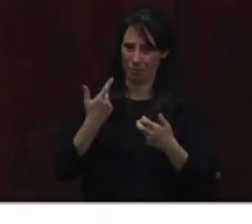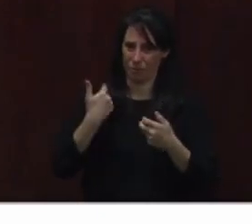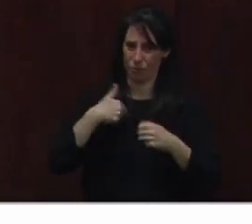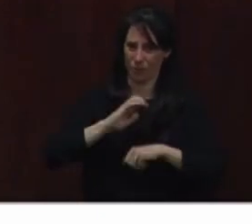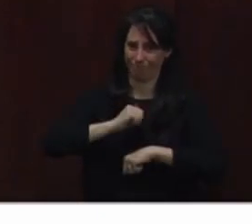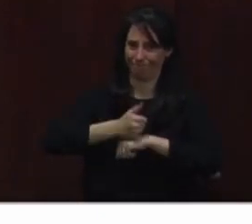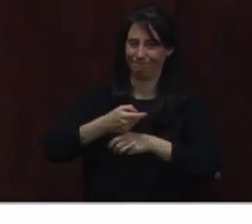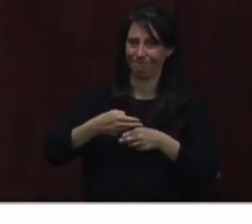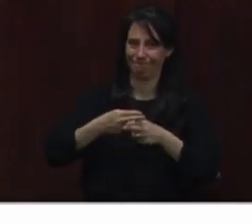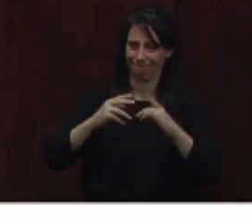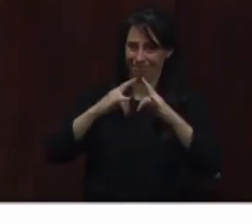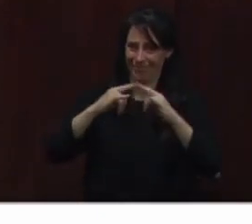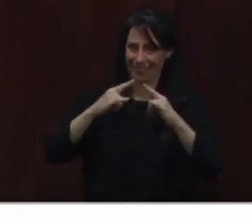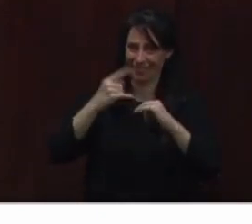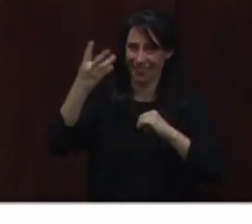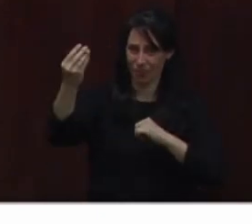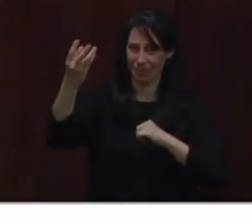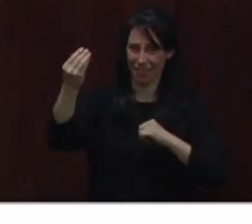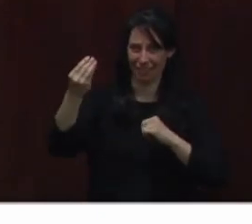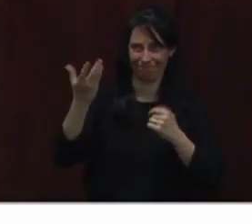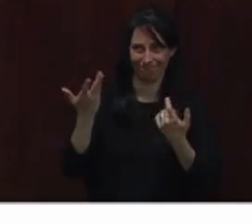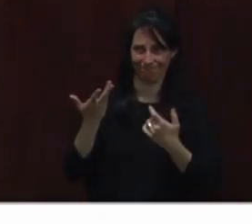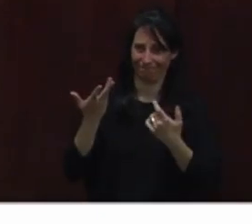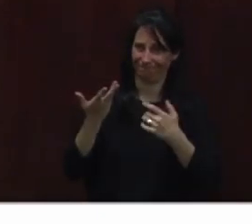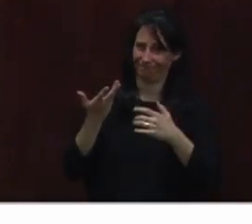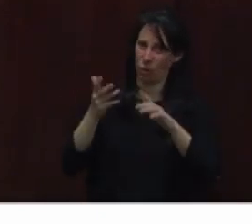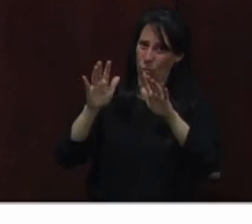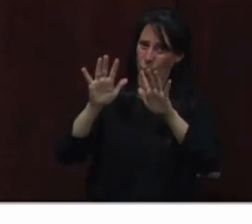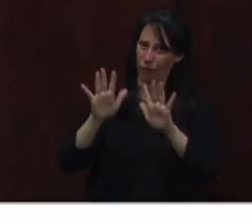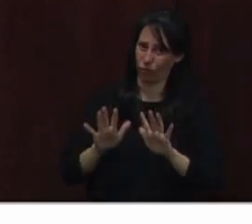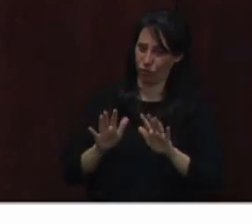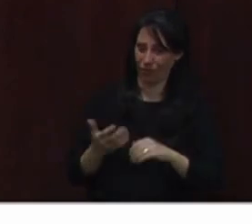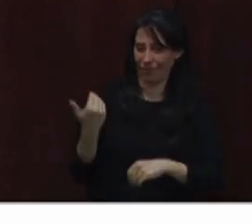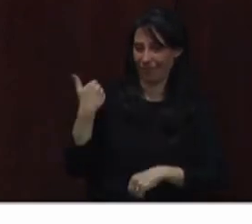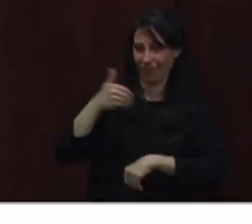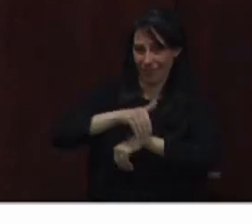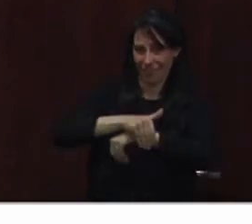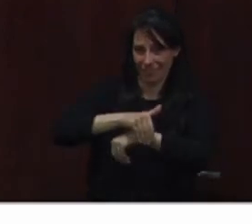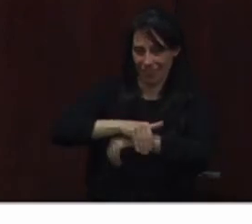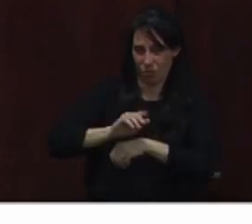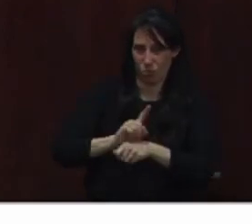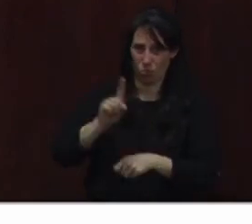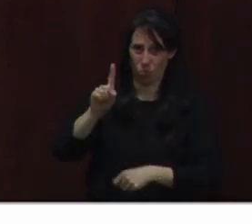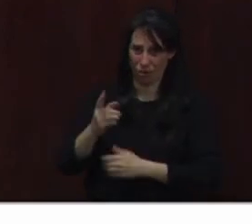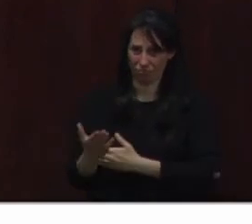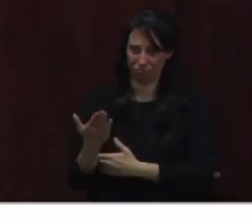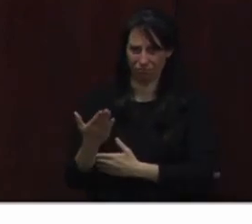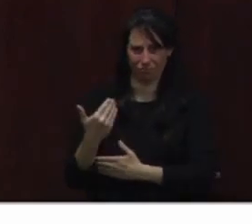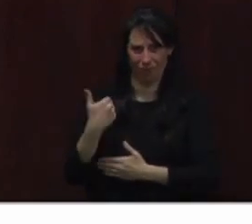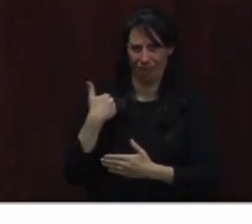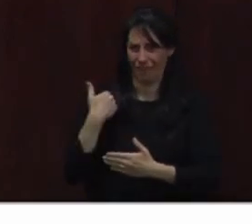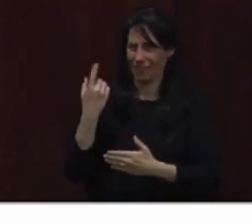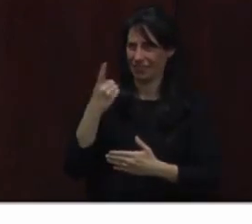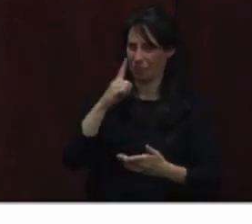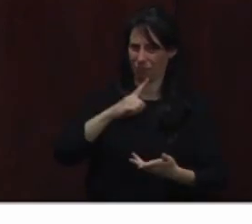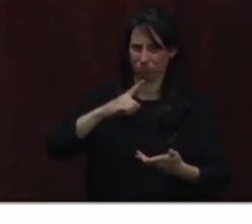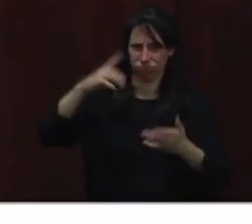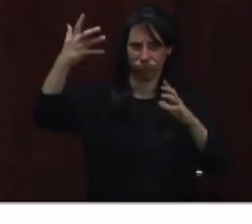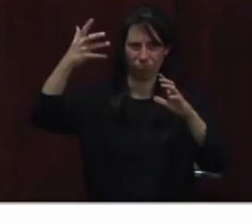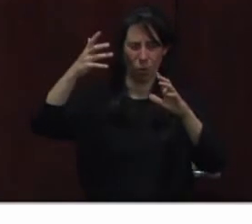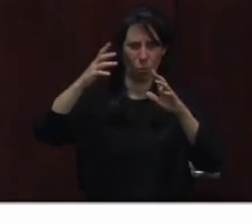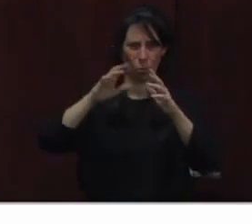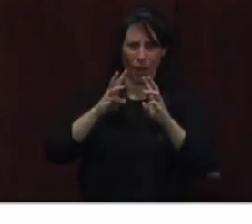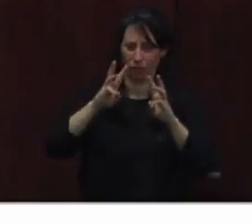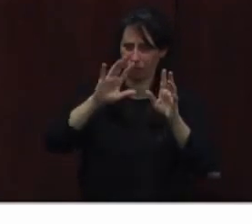always vulnerable to weather. Last night, about one in the morning, we had some sort of microburst that extremely damaged